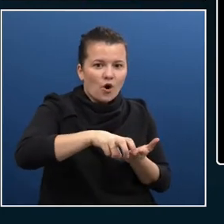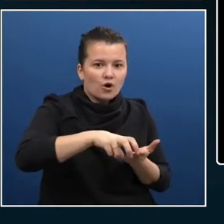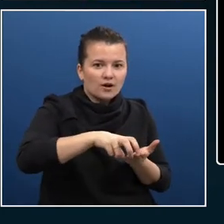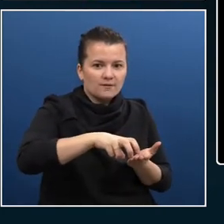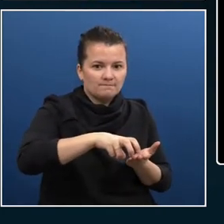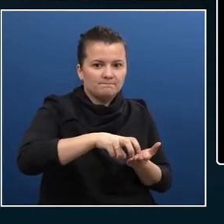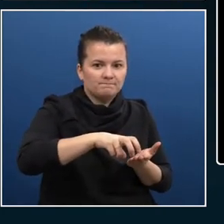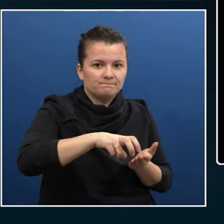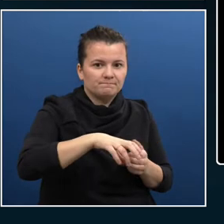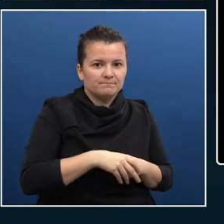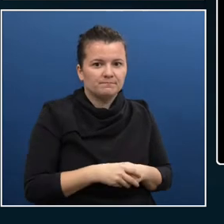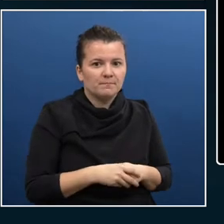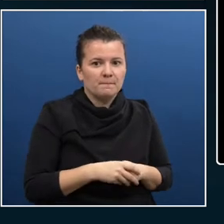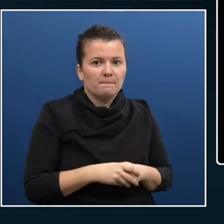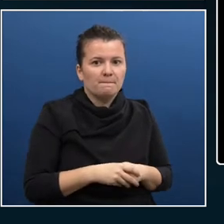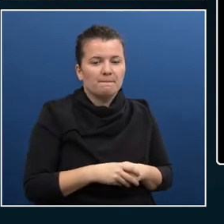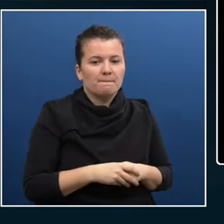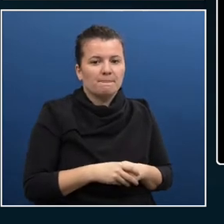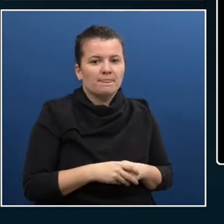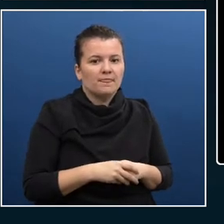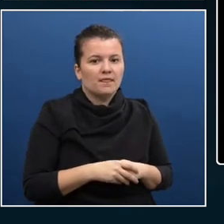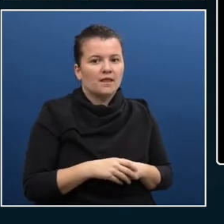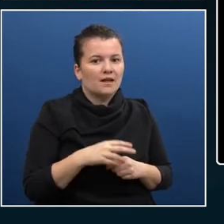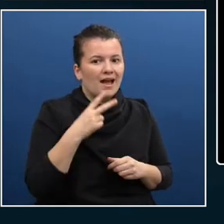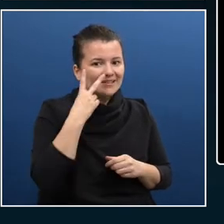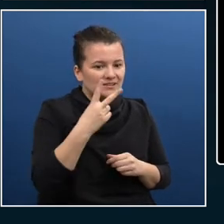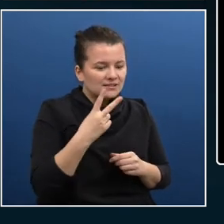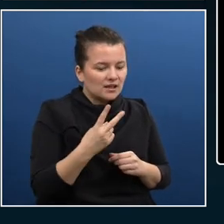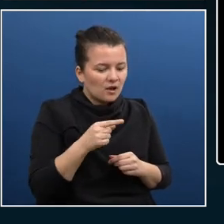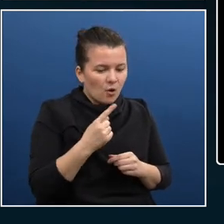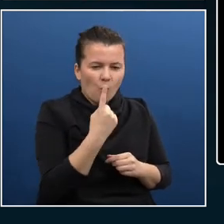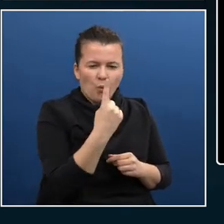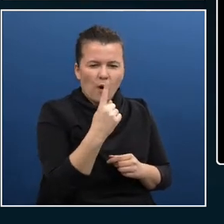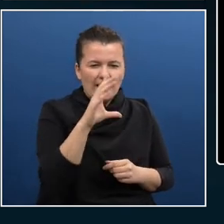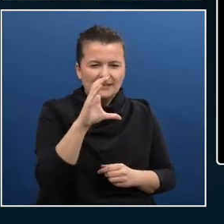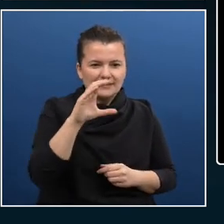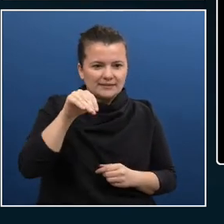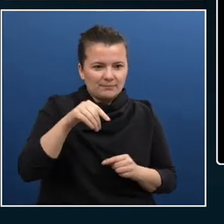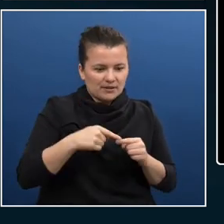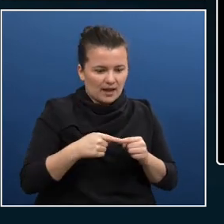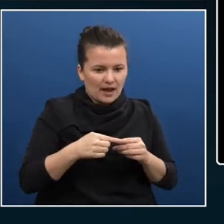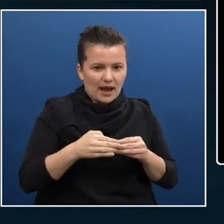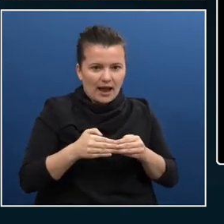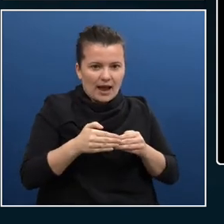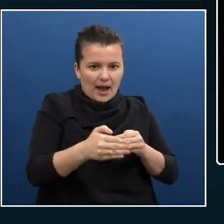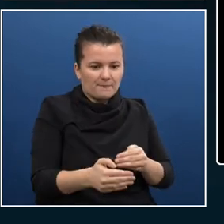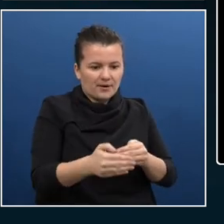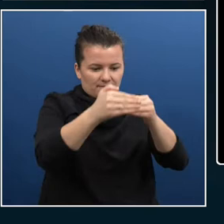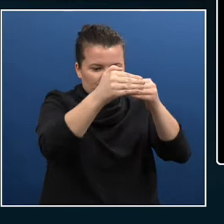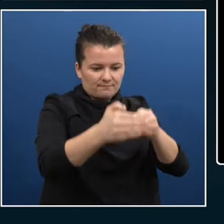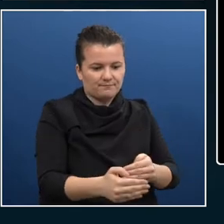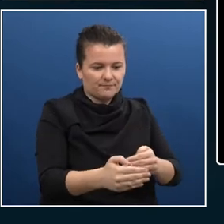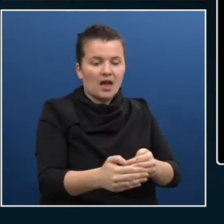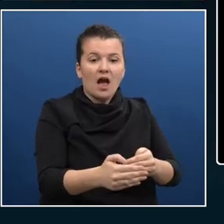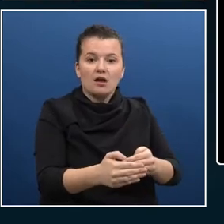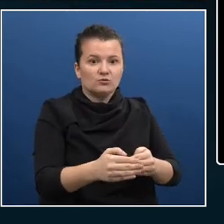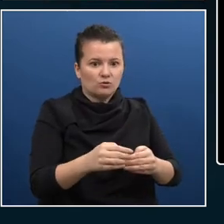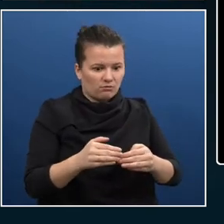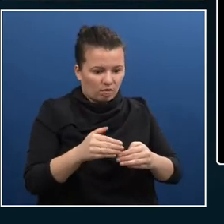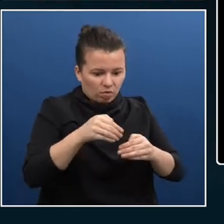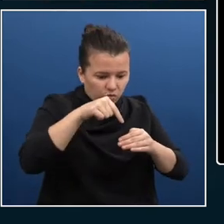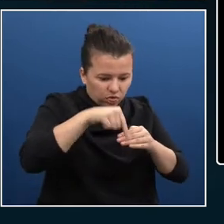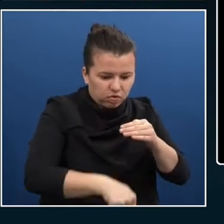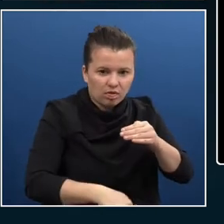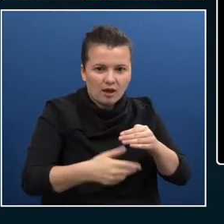had to get over. And I looked at that gap and I realized that no one had actually catered for that. And so let's start